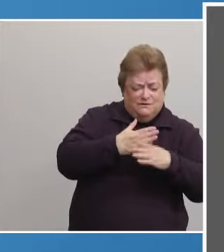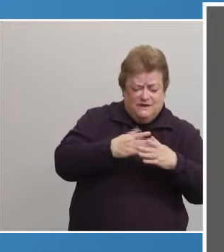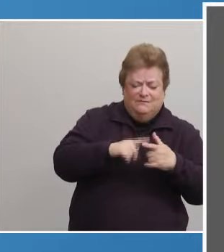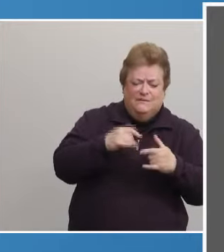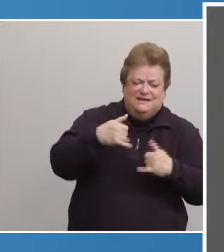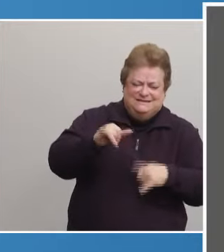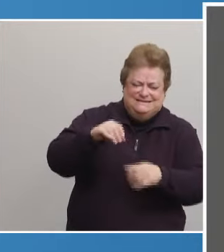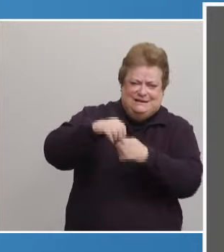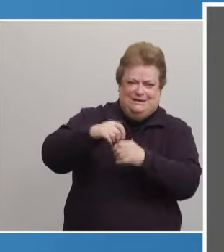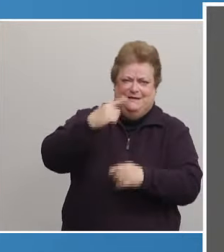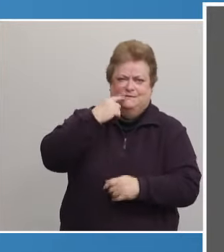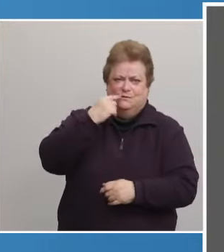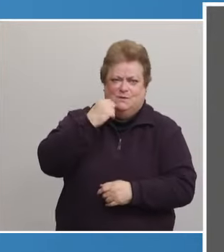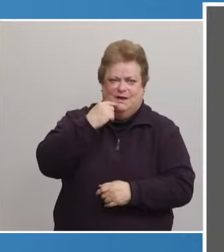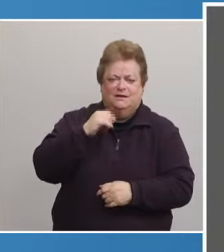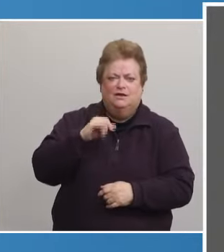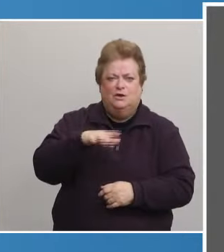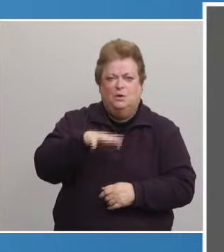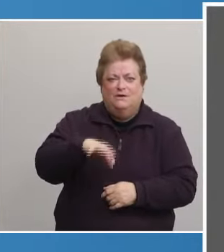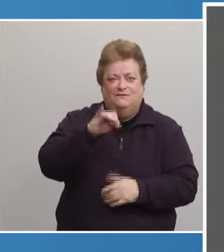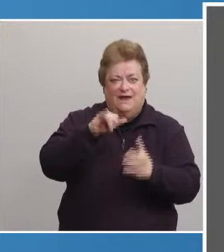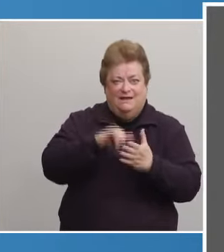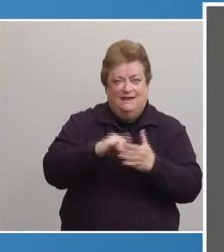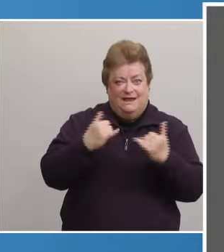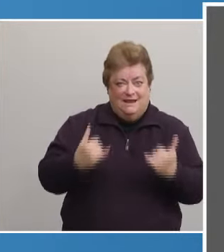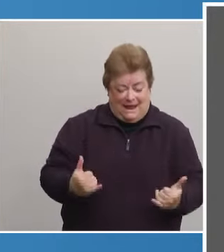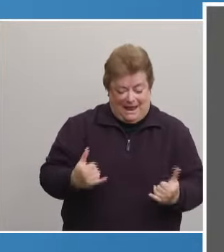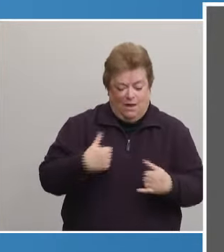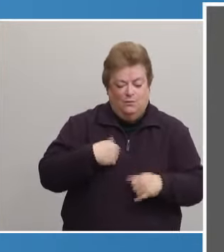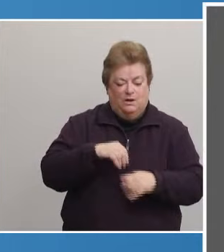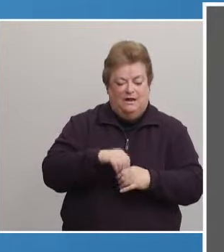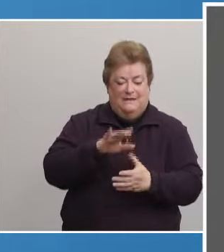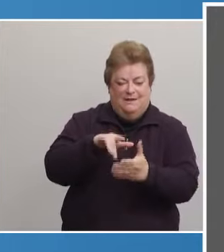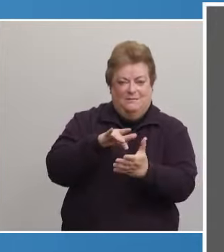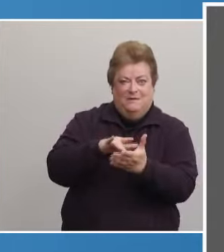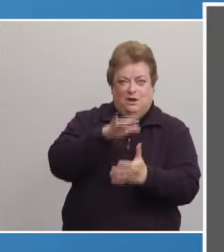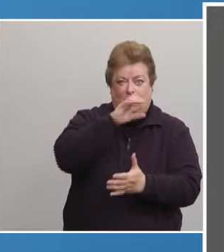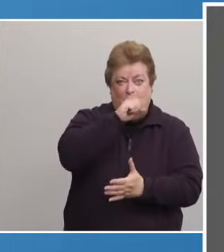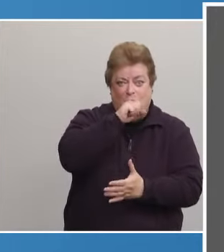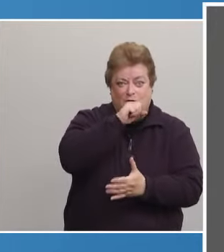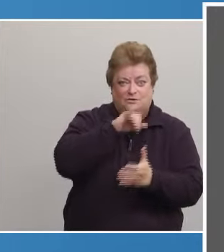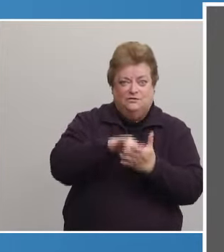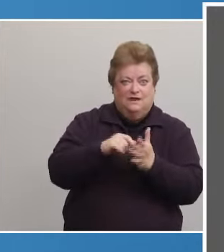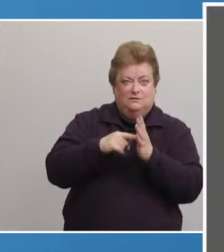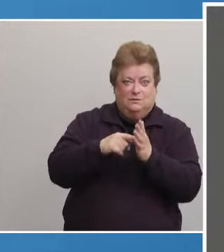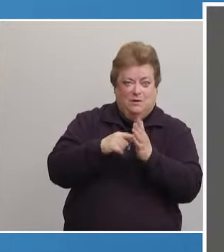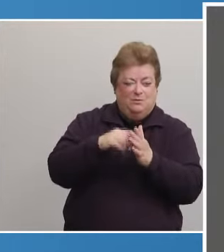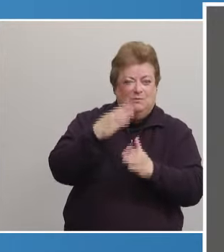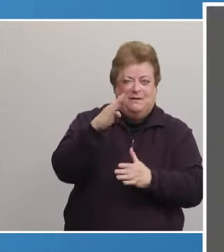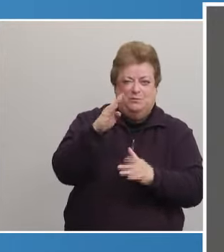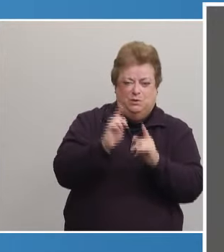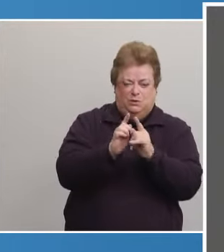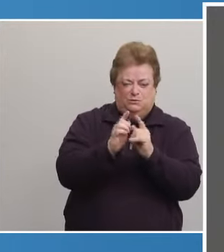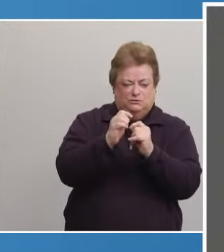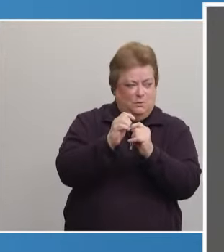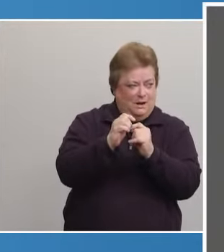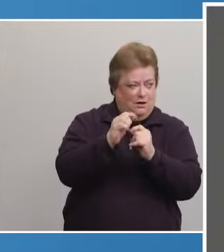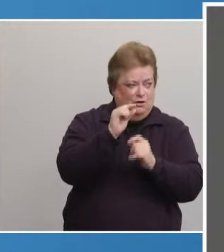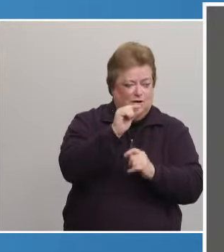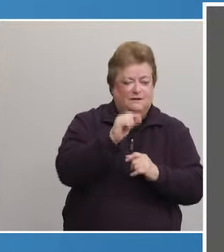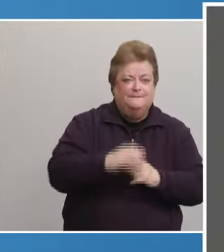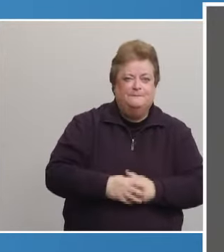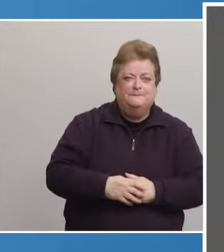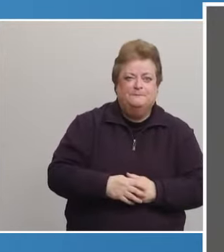You will find the location of the risk dial now in the mid-orange section represented by the blue square outlined in red.